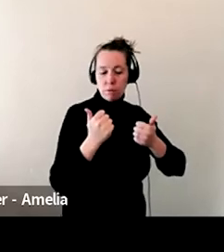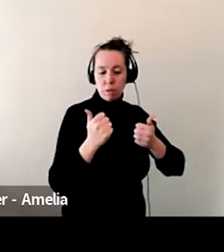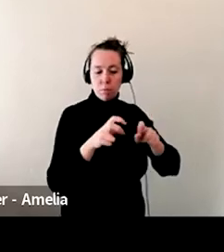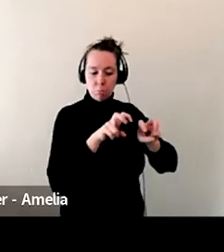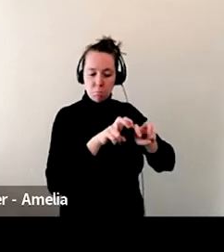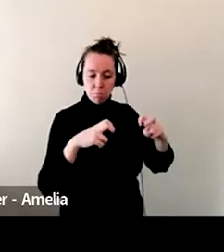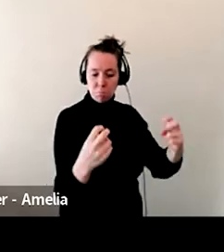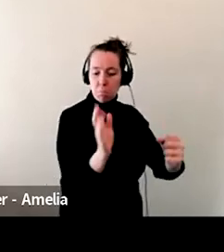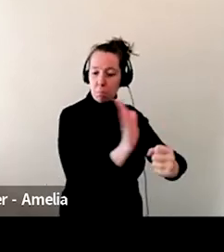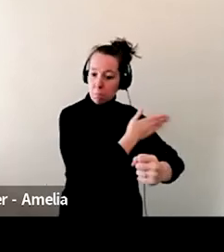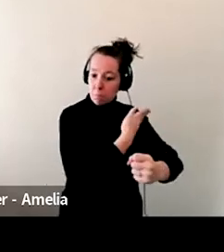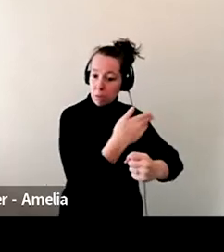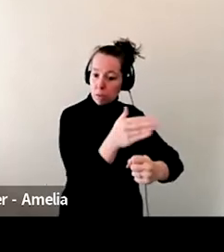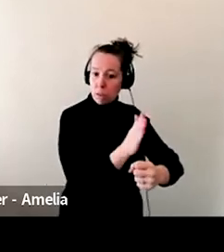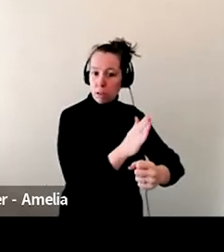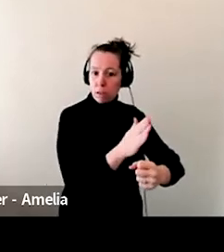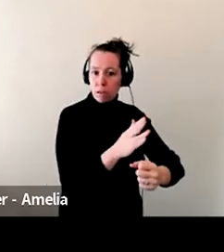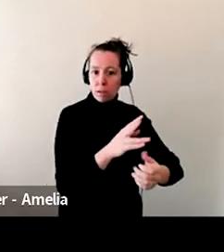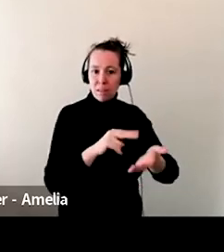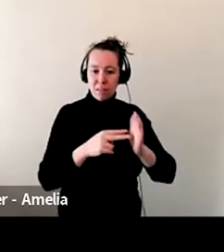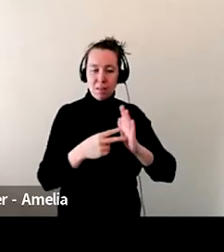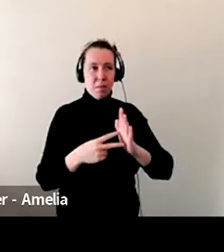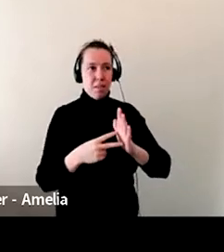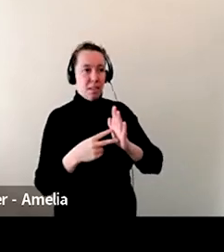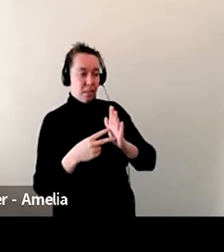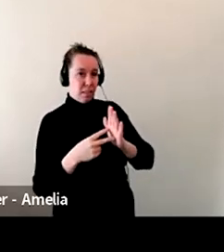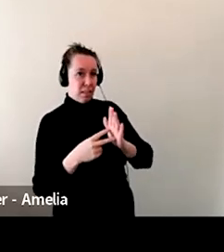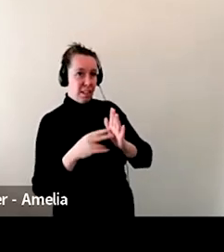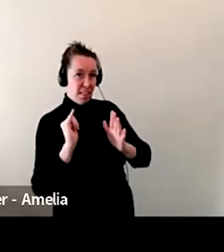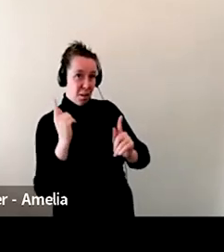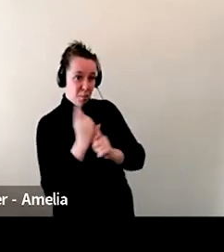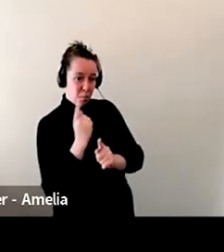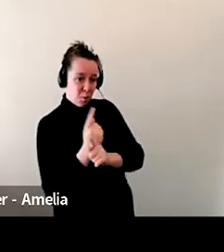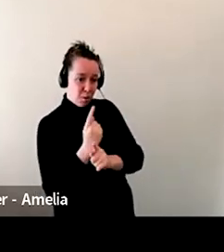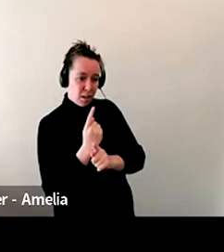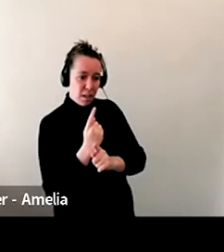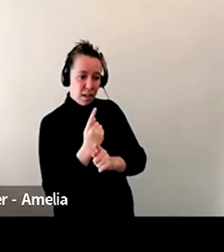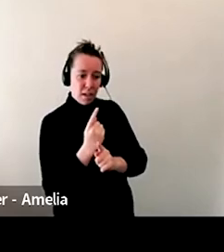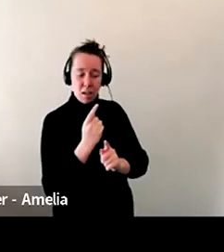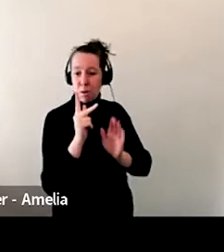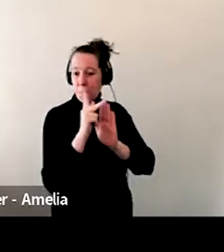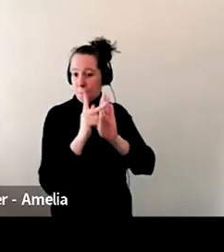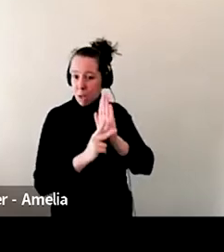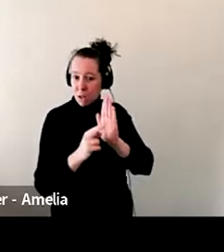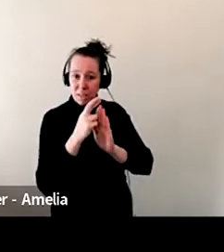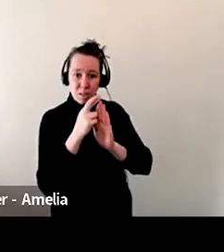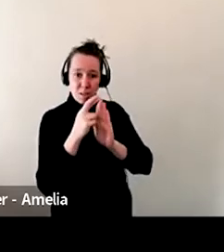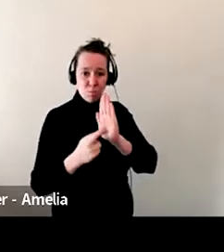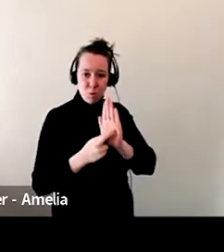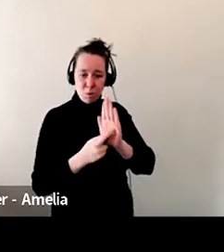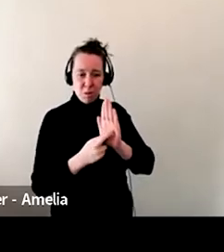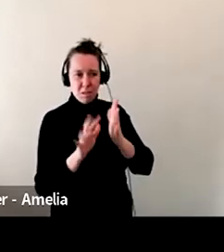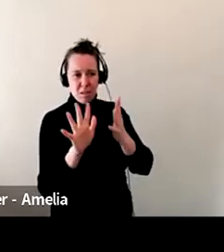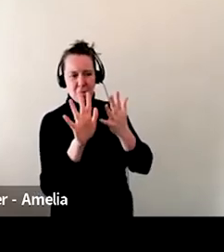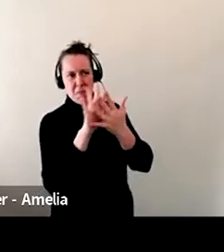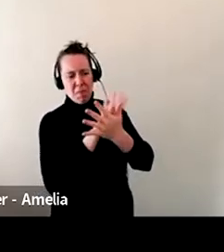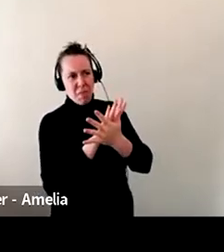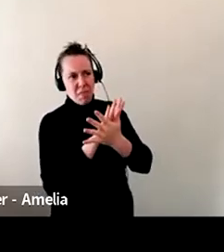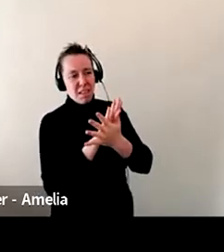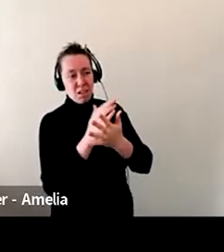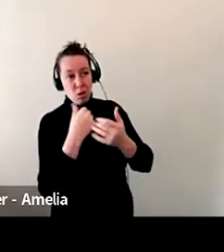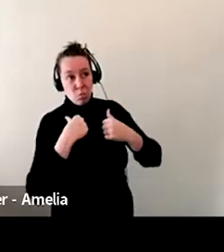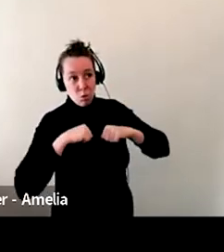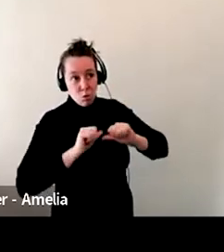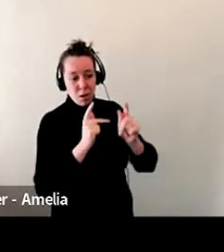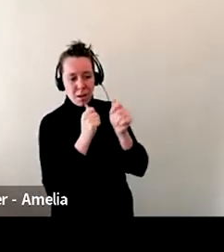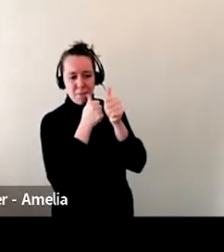okay, are we doing it right? You know, we're, we're technically within the guidelines, but some of the guidelines are vague. Um, you know, we want to